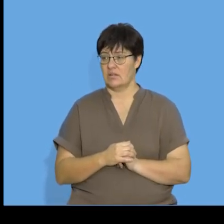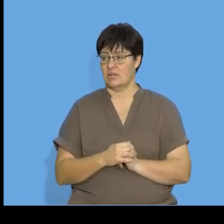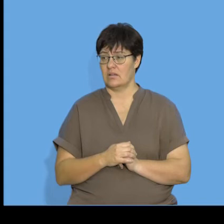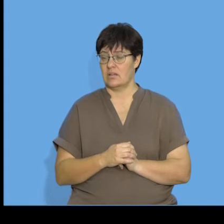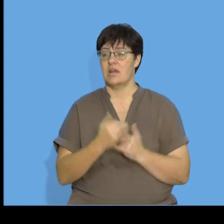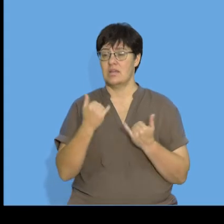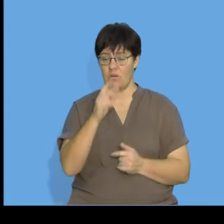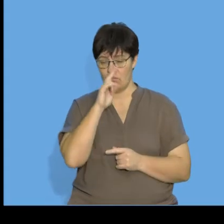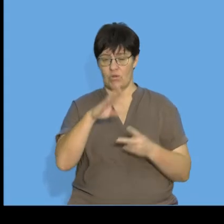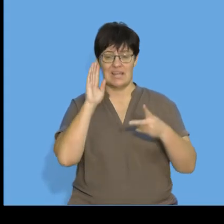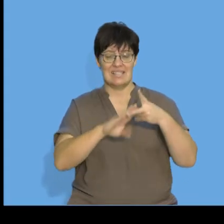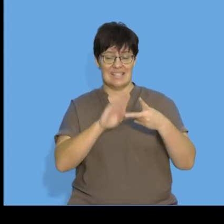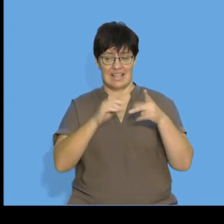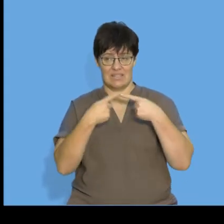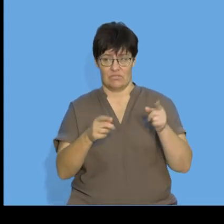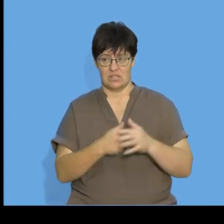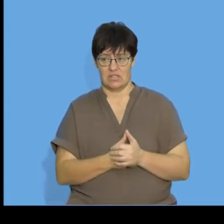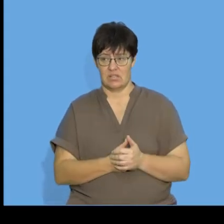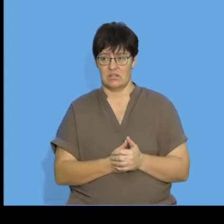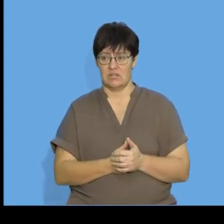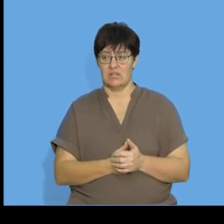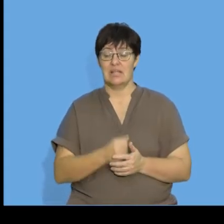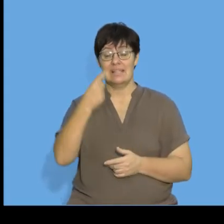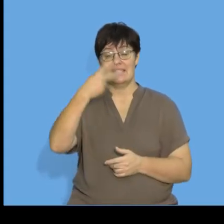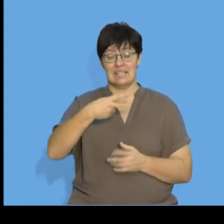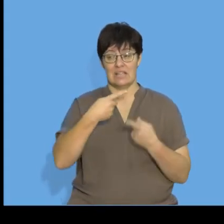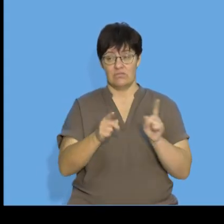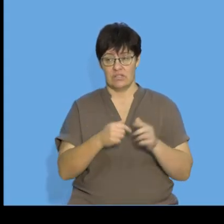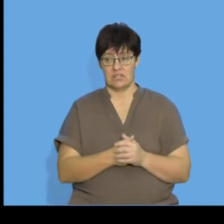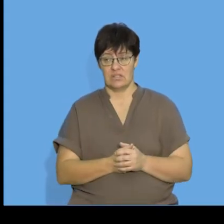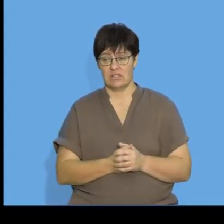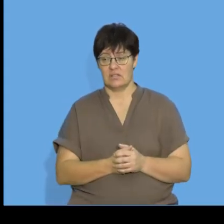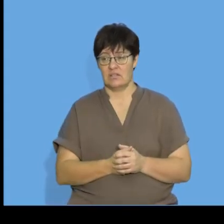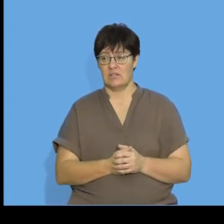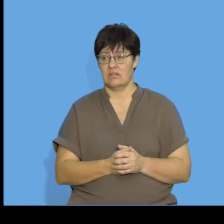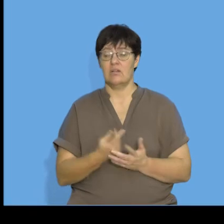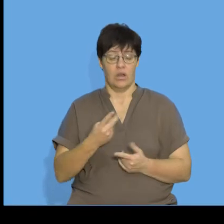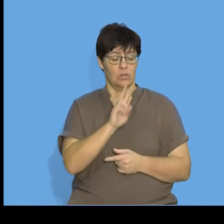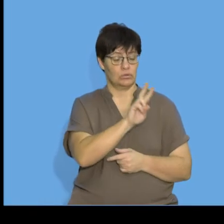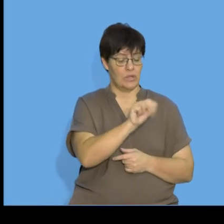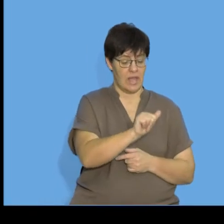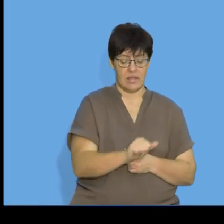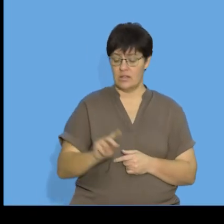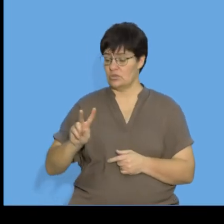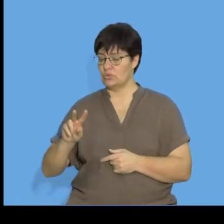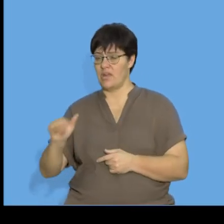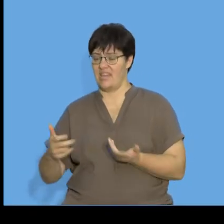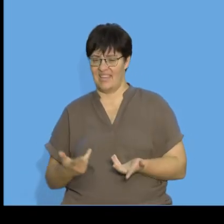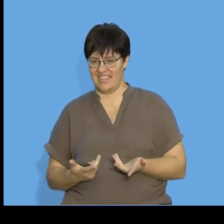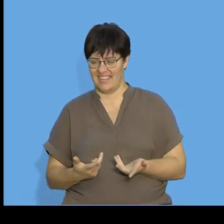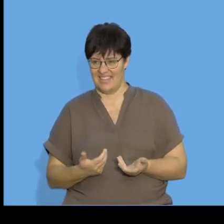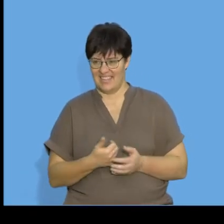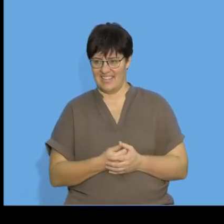at the second differences. The second differences end up being two a